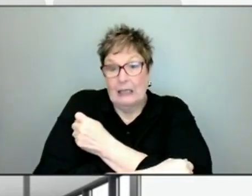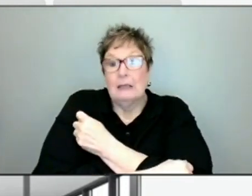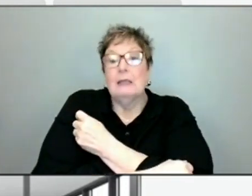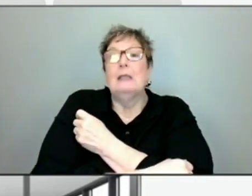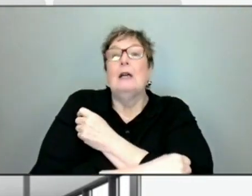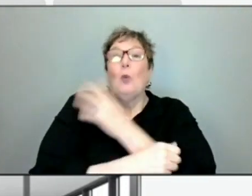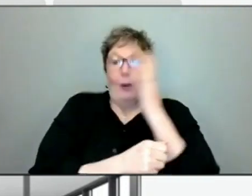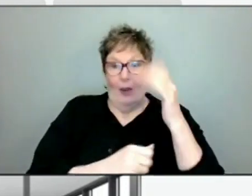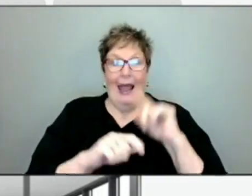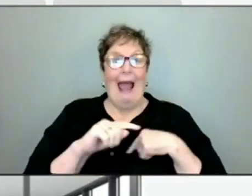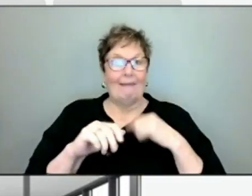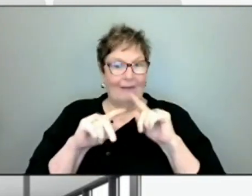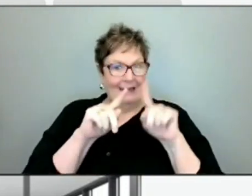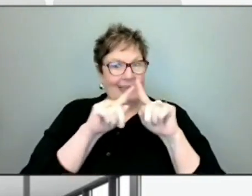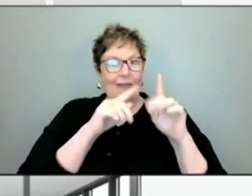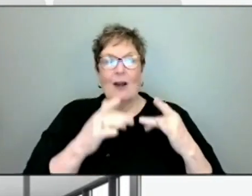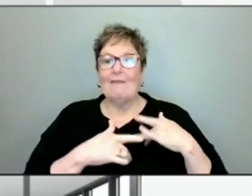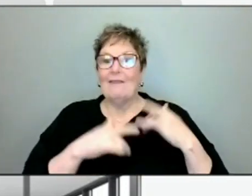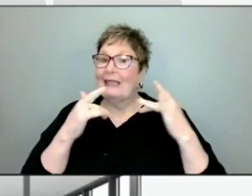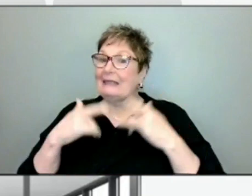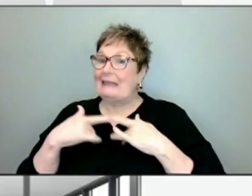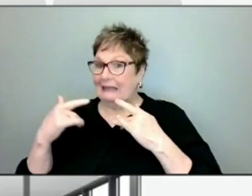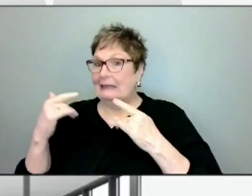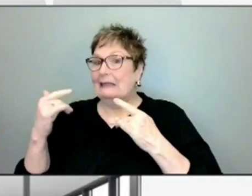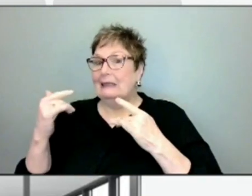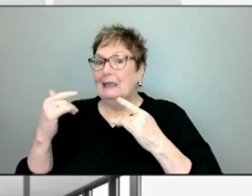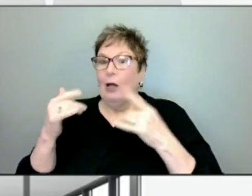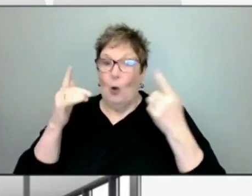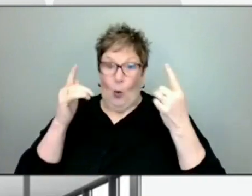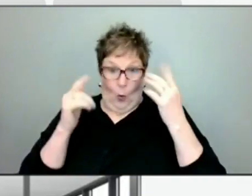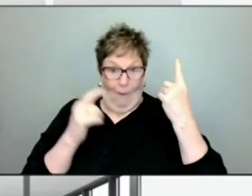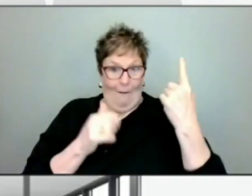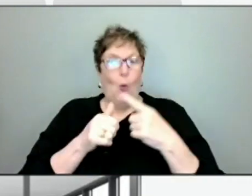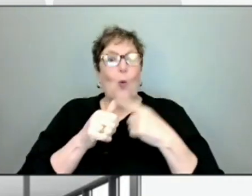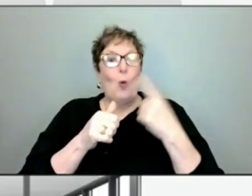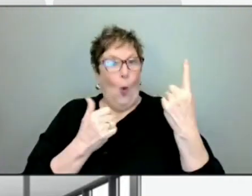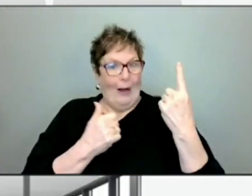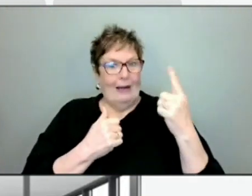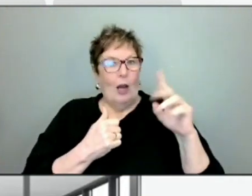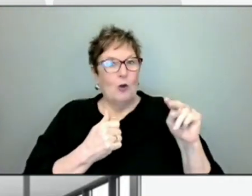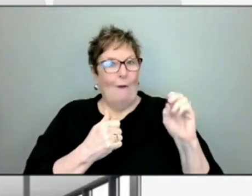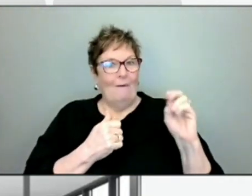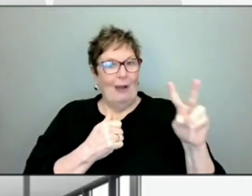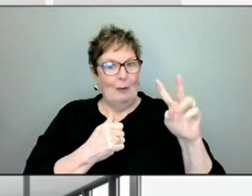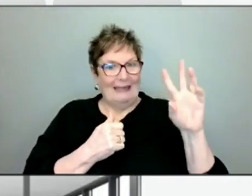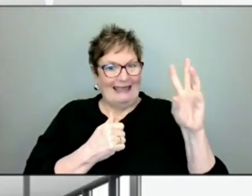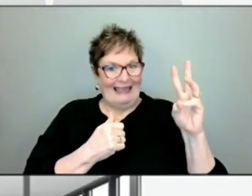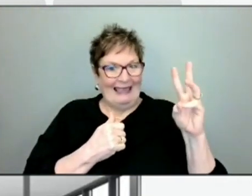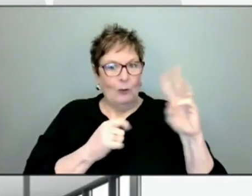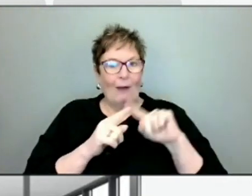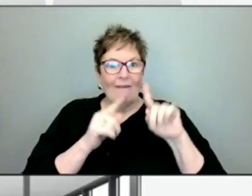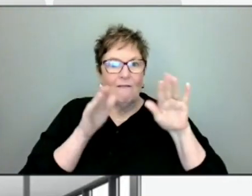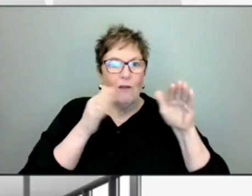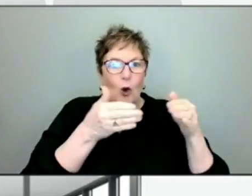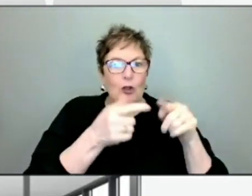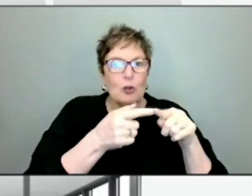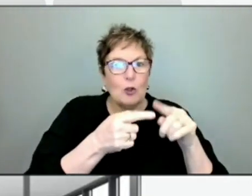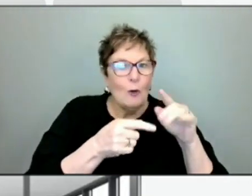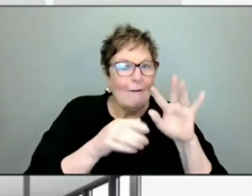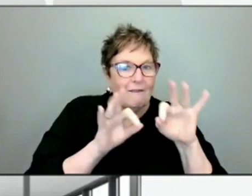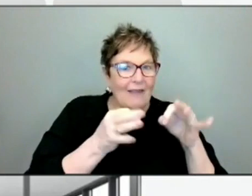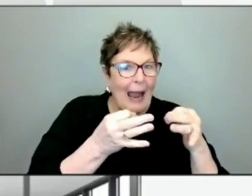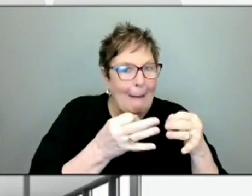events scheduled at this point in time on November 6th that will focus on families. So our 12